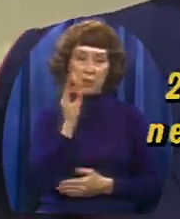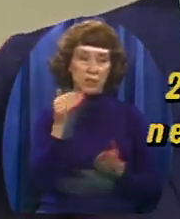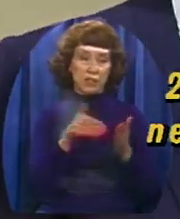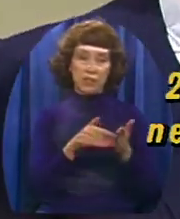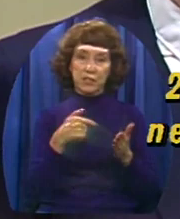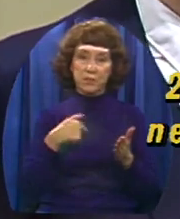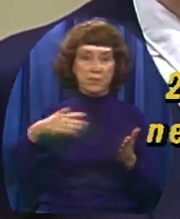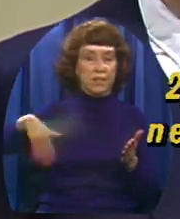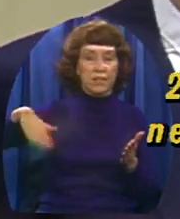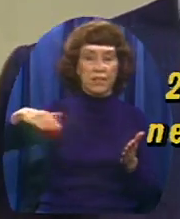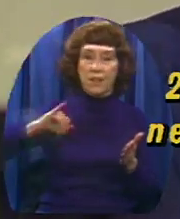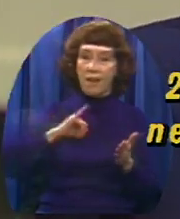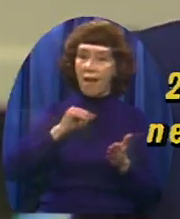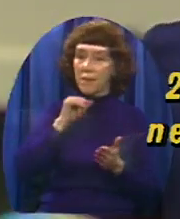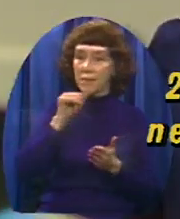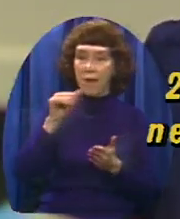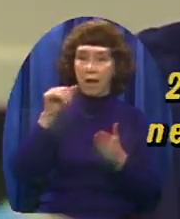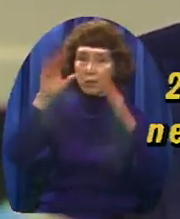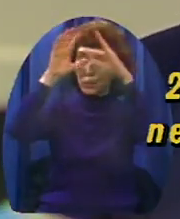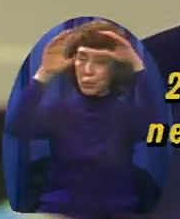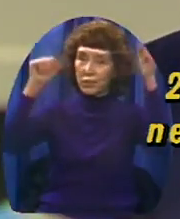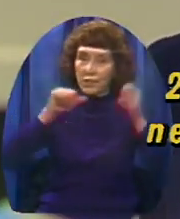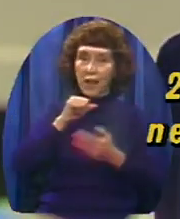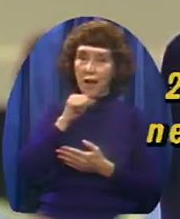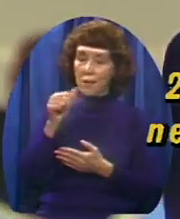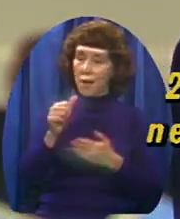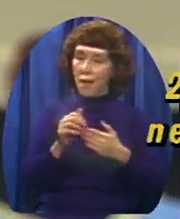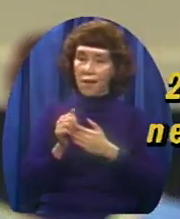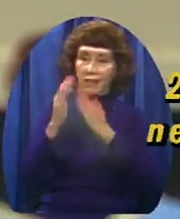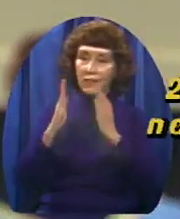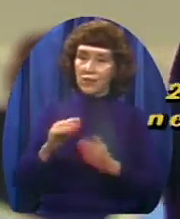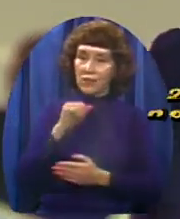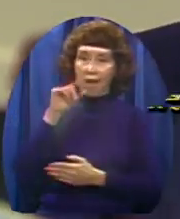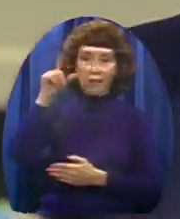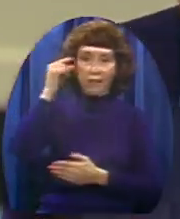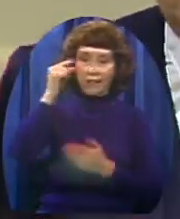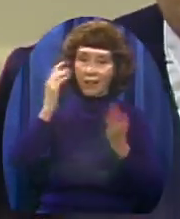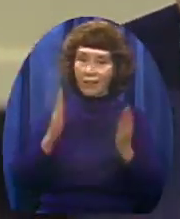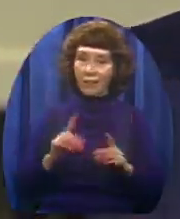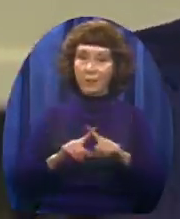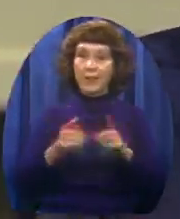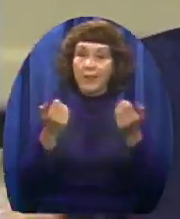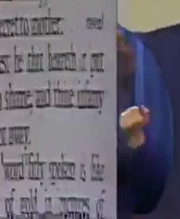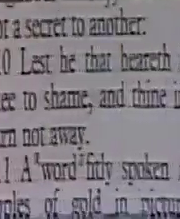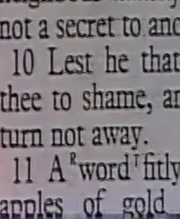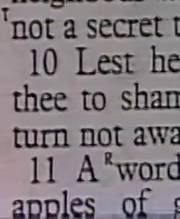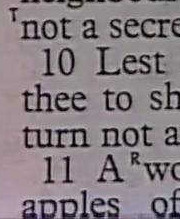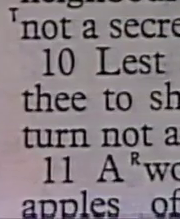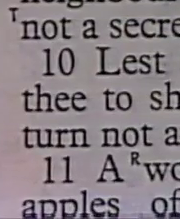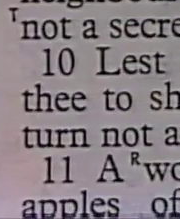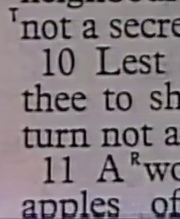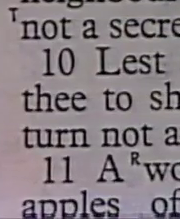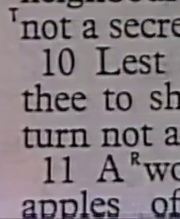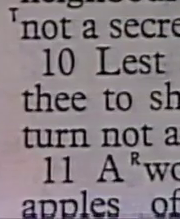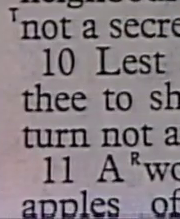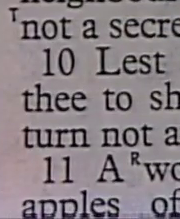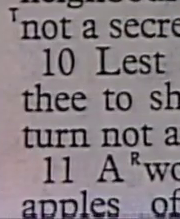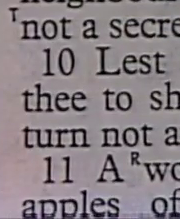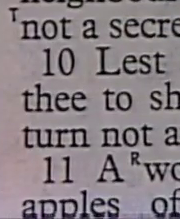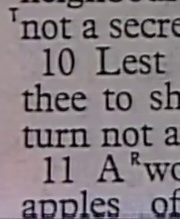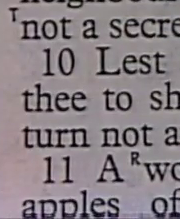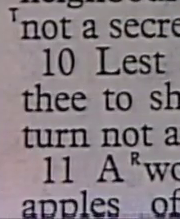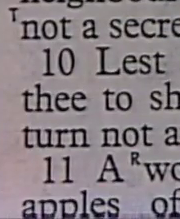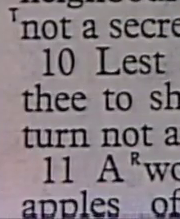I'm not the governor I'm not the mayor I'm not a city councilman Okay Now we get down to you Go not forth